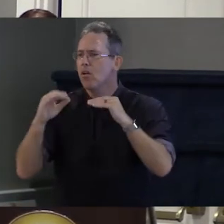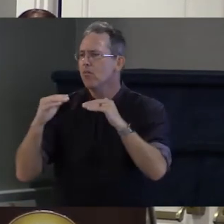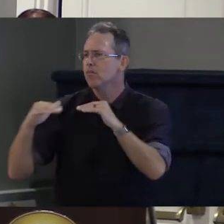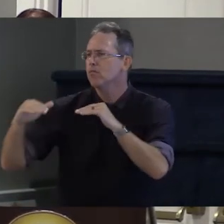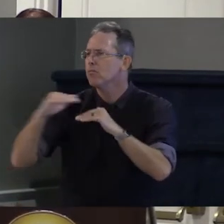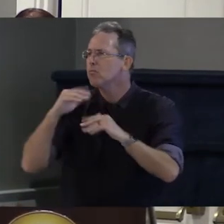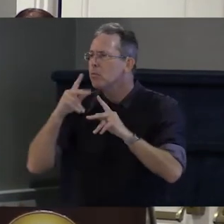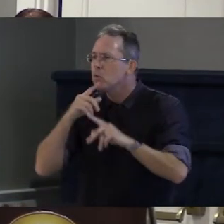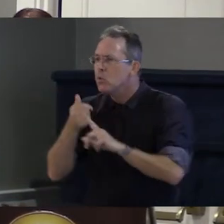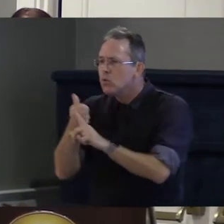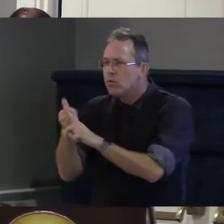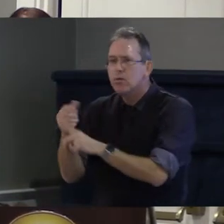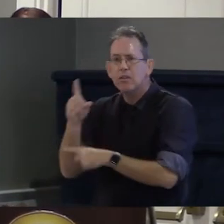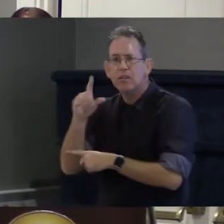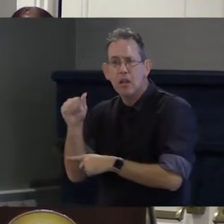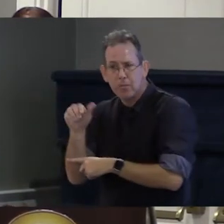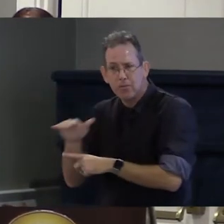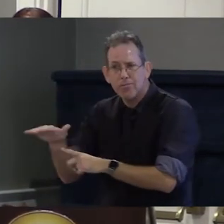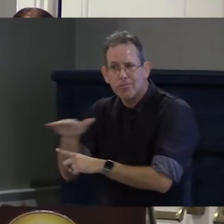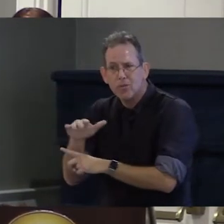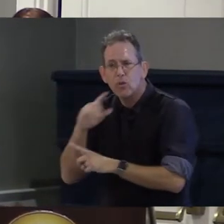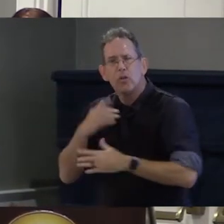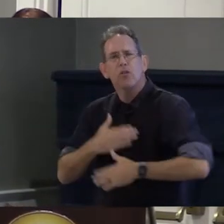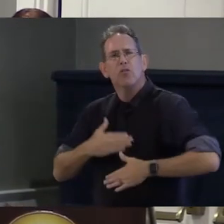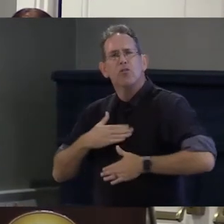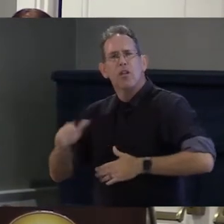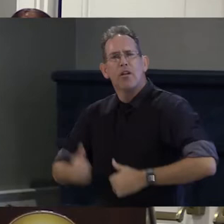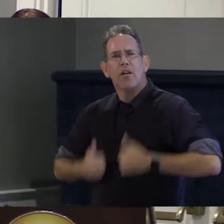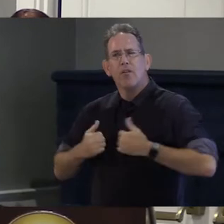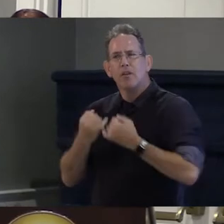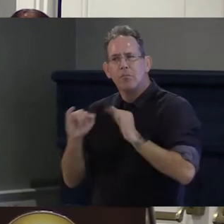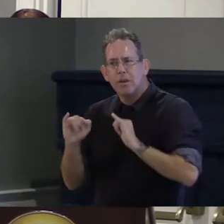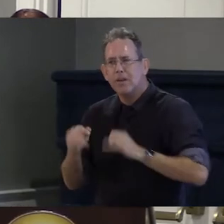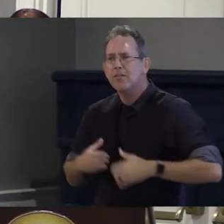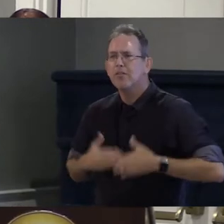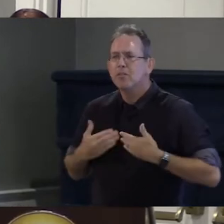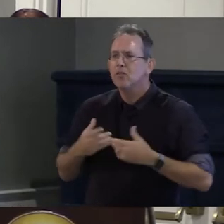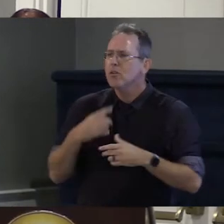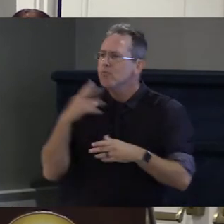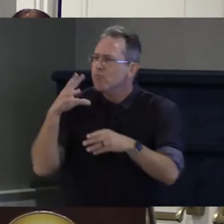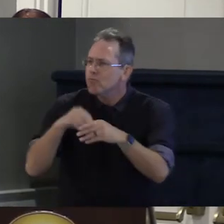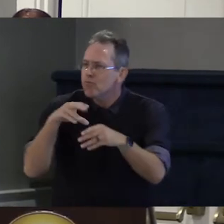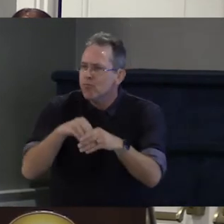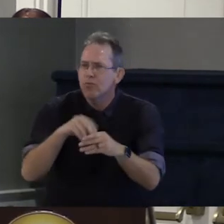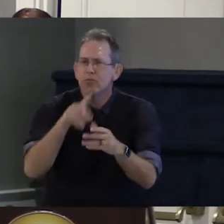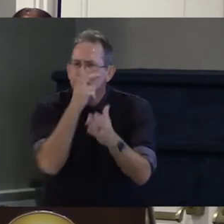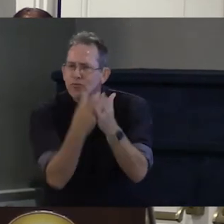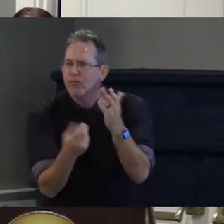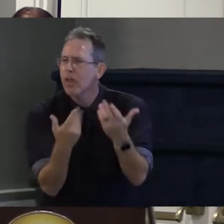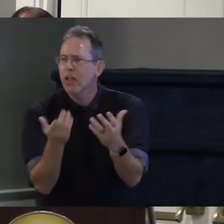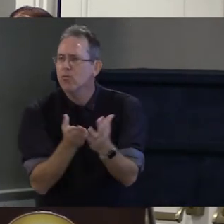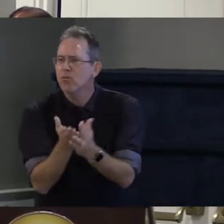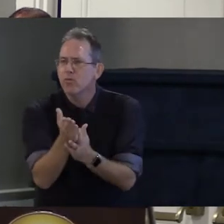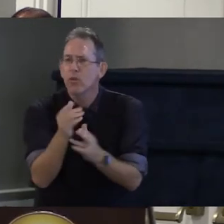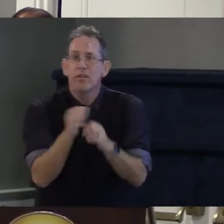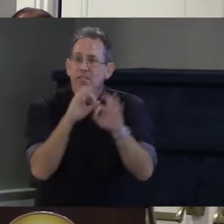enjoy participate in and contribute to the lives of their communities families and friends and